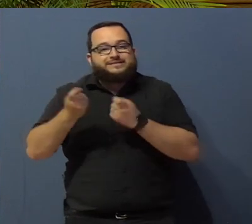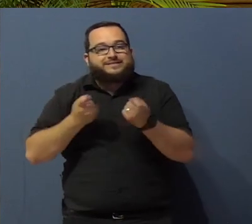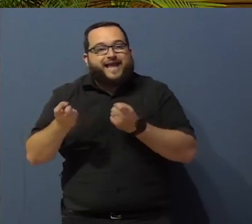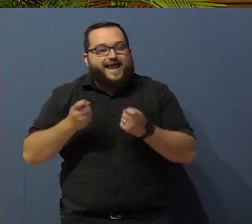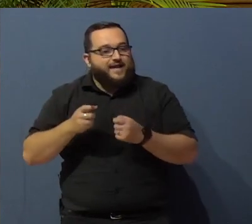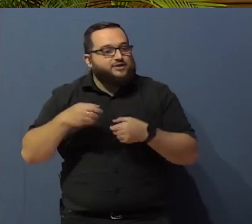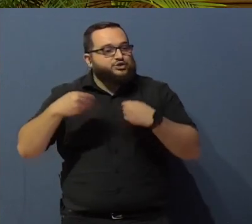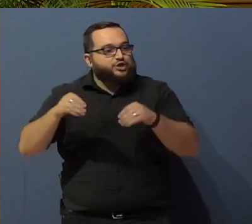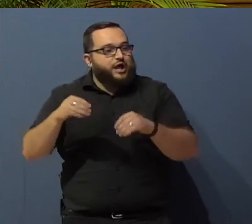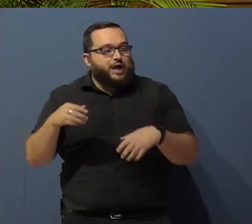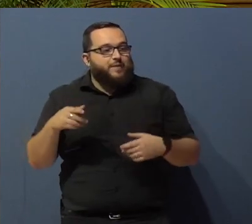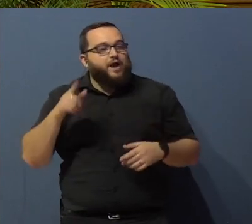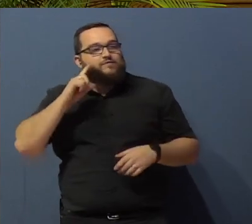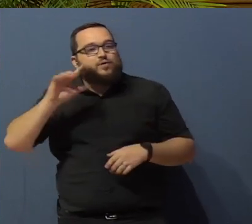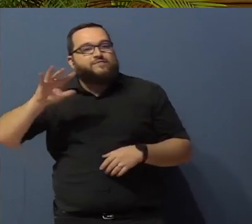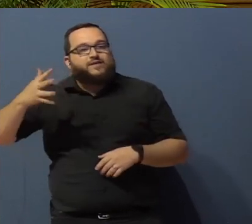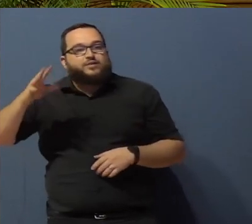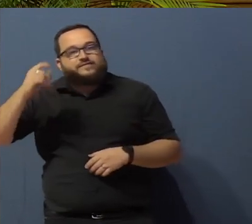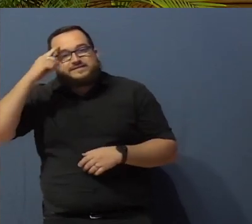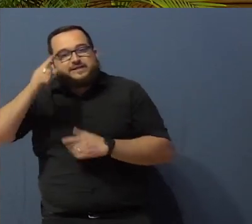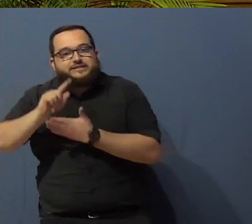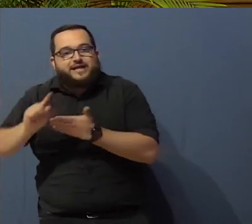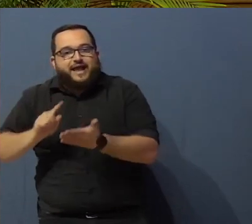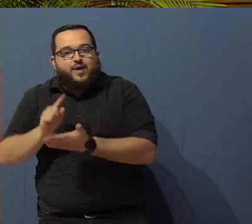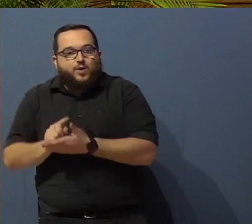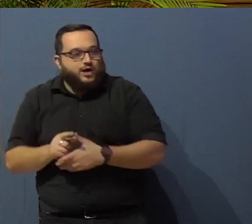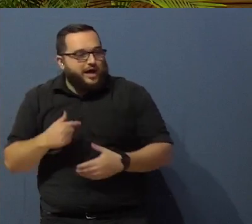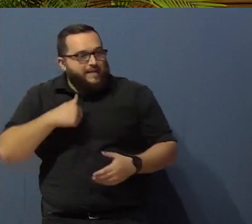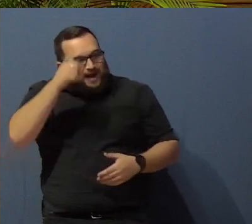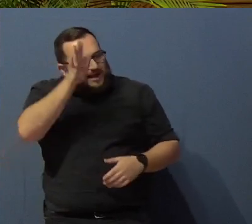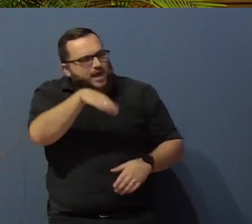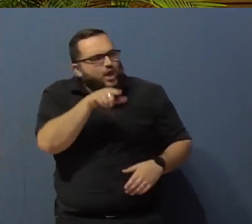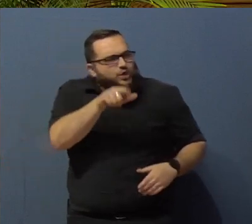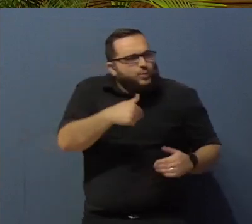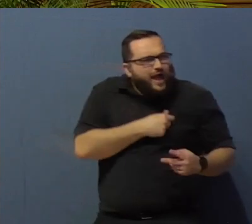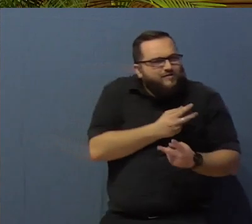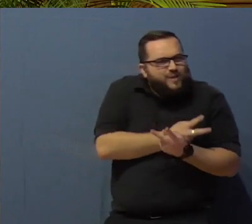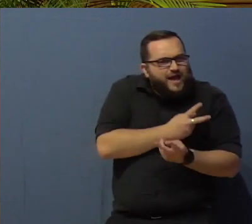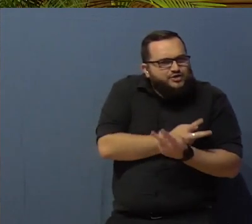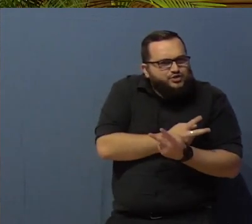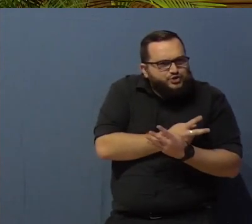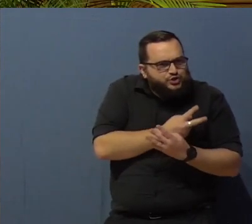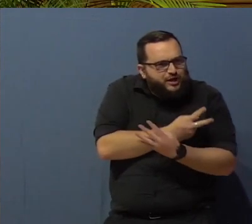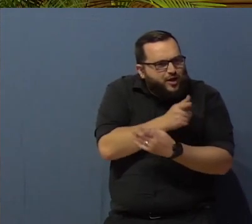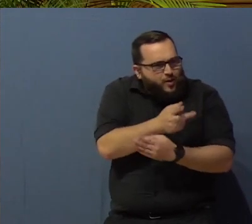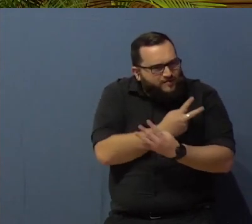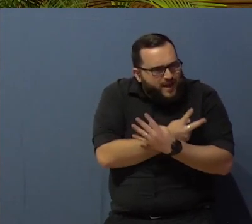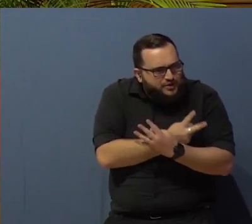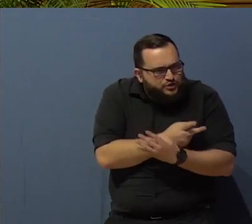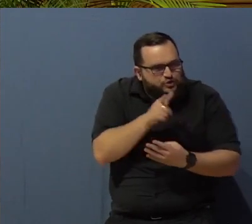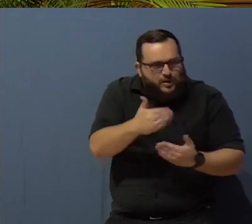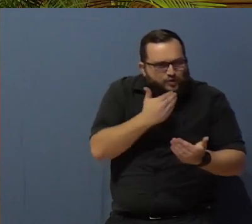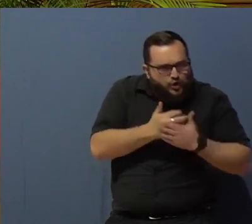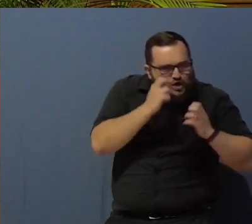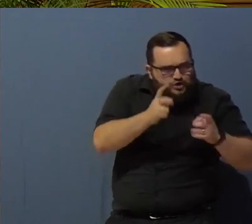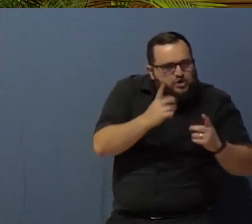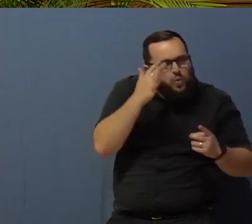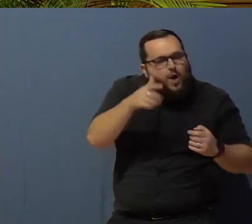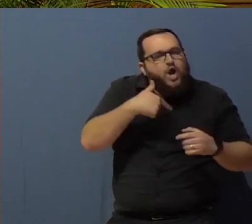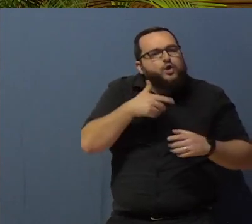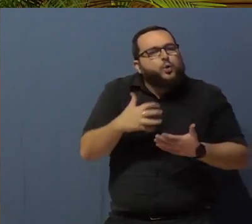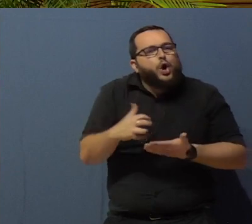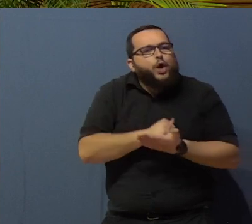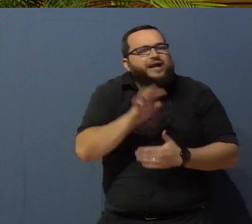dad would say, you have a master's degree. Why are you working only for $5.50? We paid good money for you to get educated. You had all these